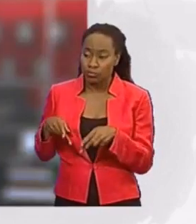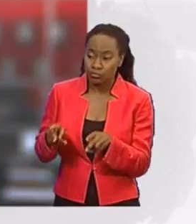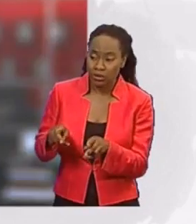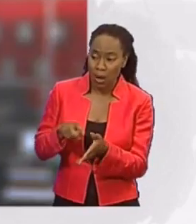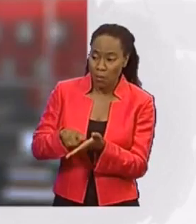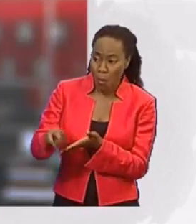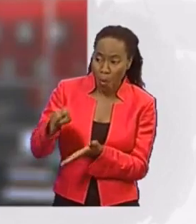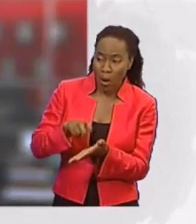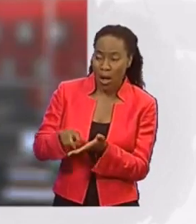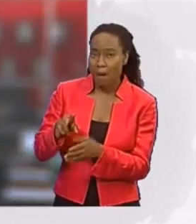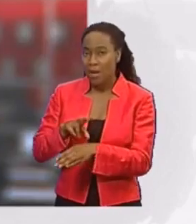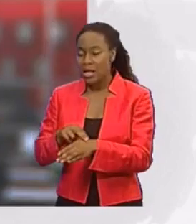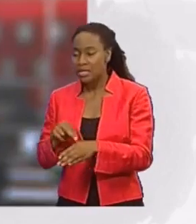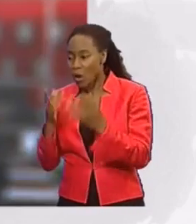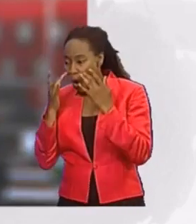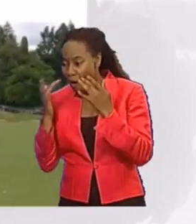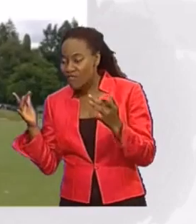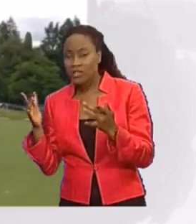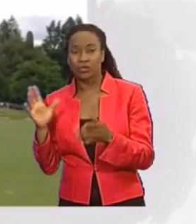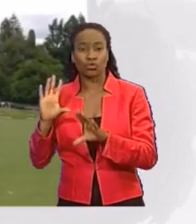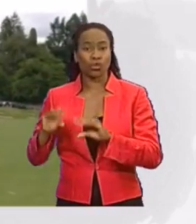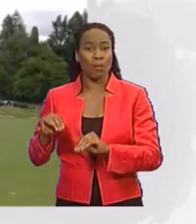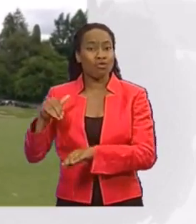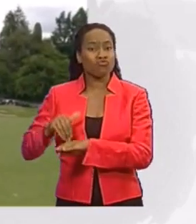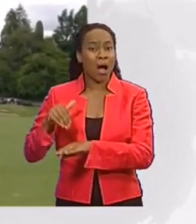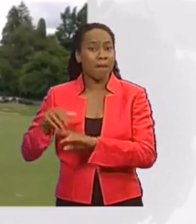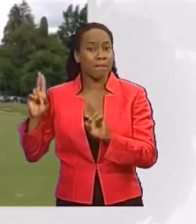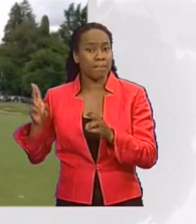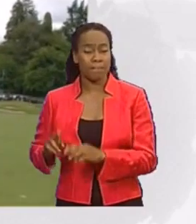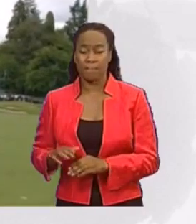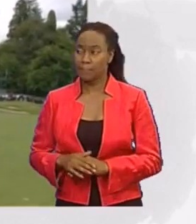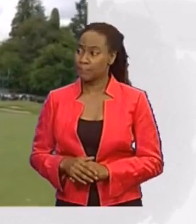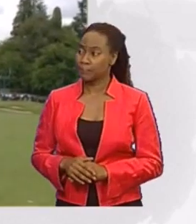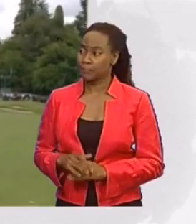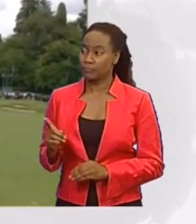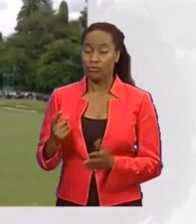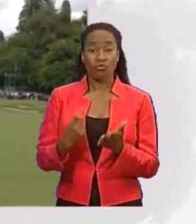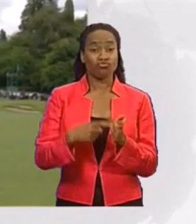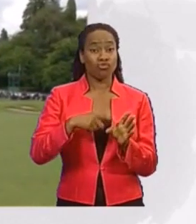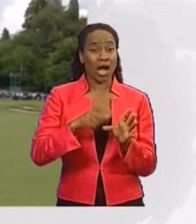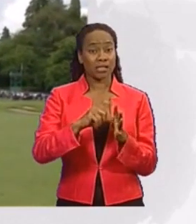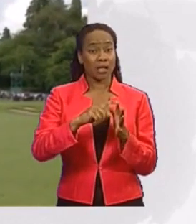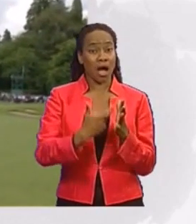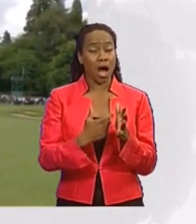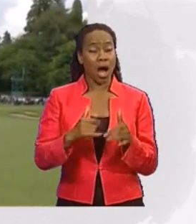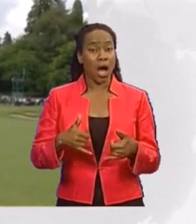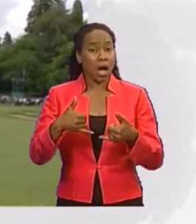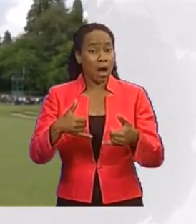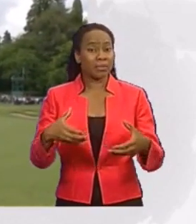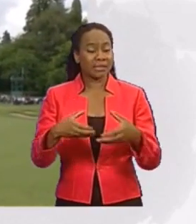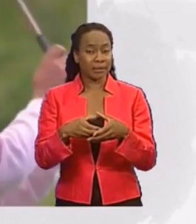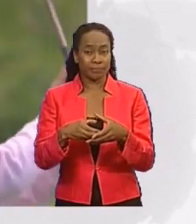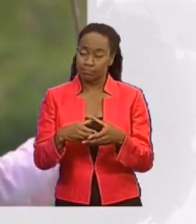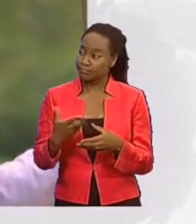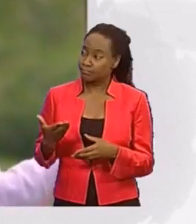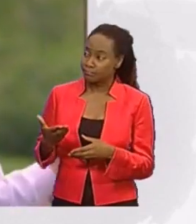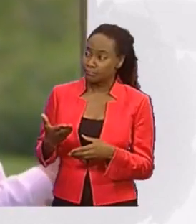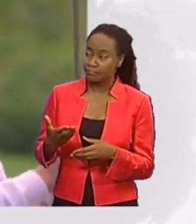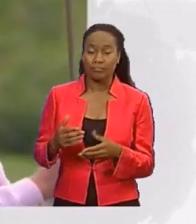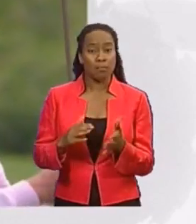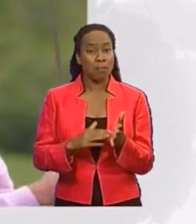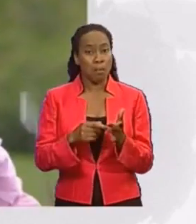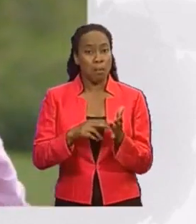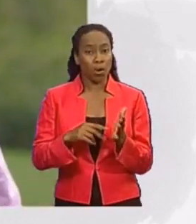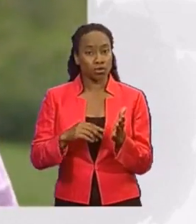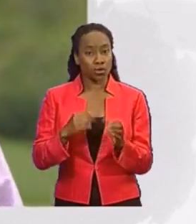And in sport, Darren Clark is named as a vice-captain in Europe's Ryder Cup team. Thomas Bjorn and Paul McGinley join Colin Montgomery to